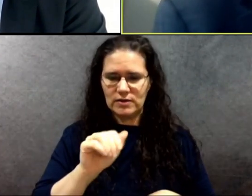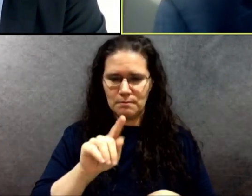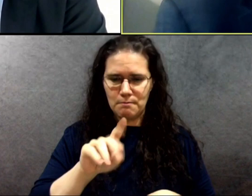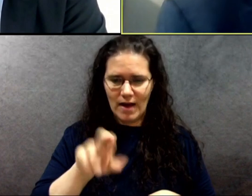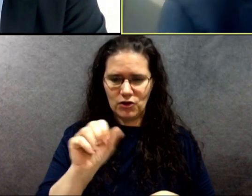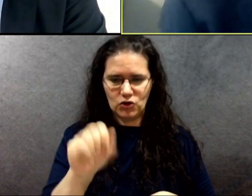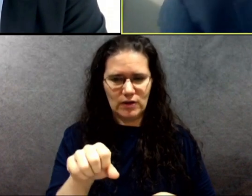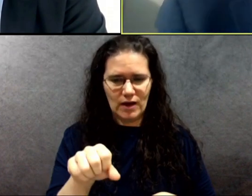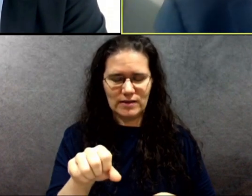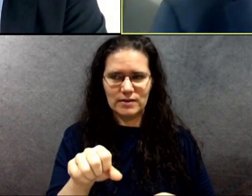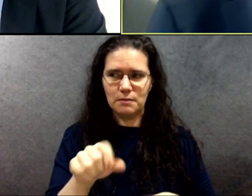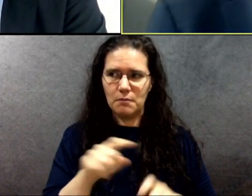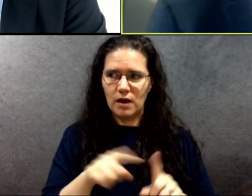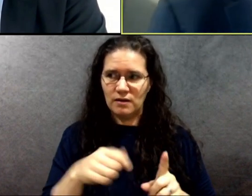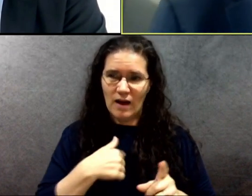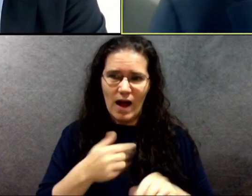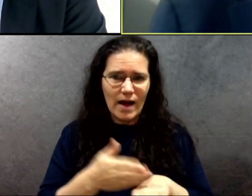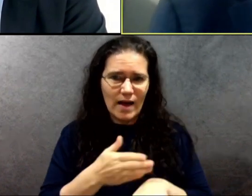from this.